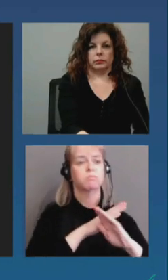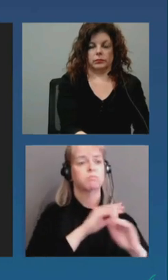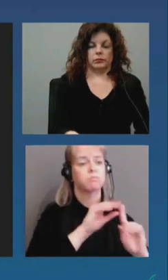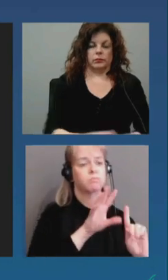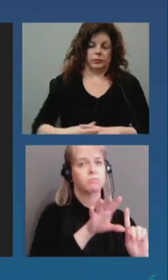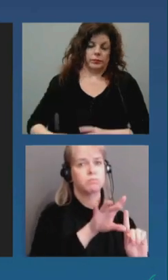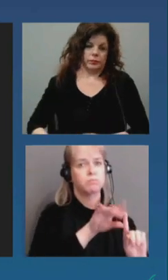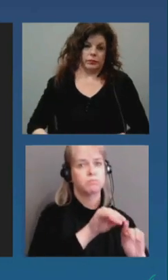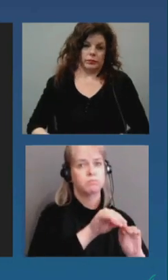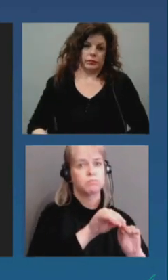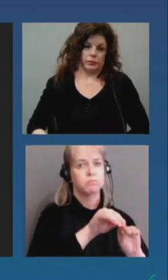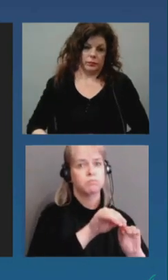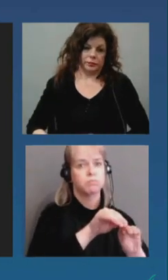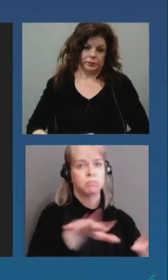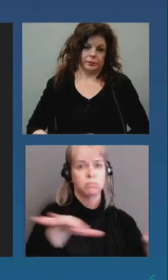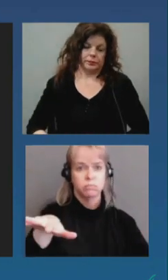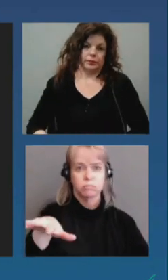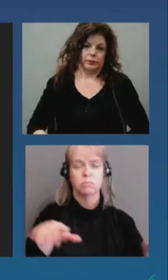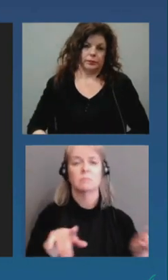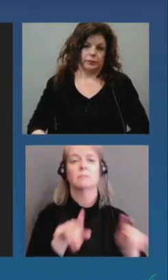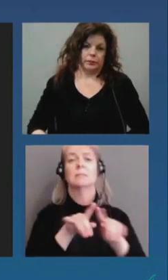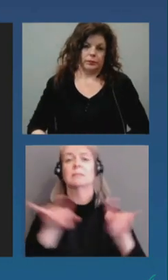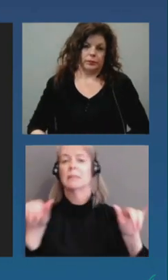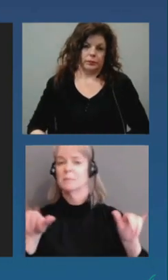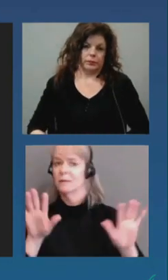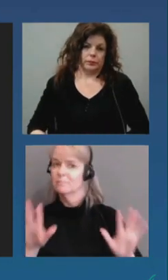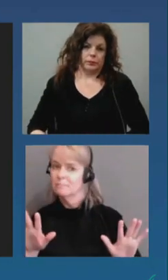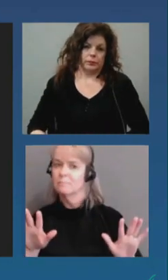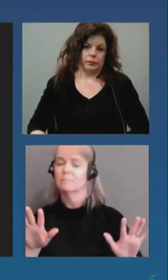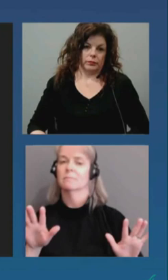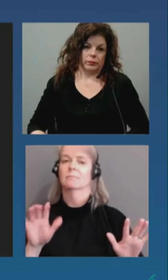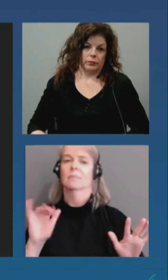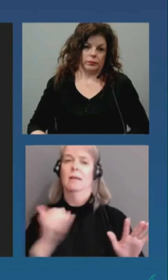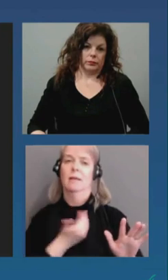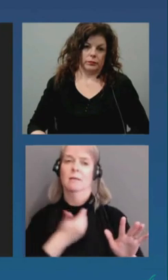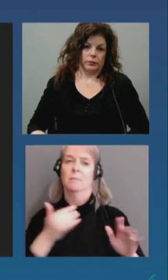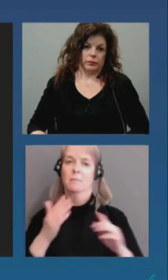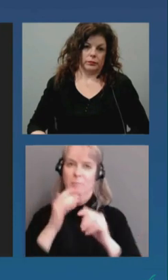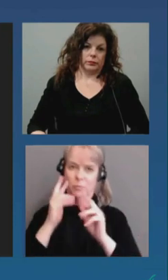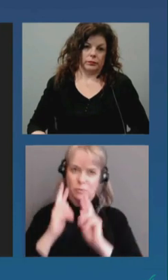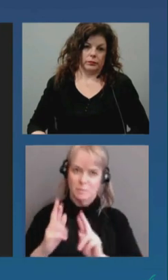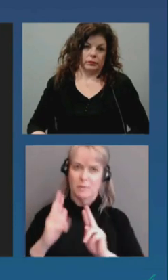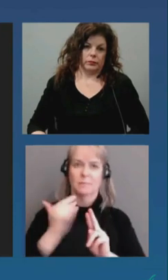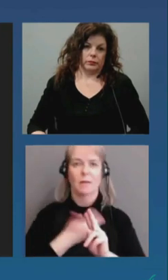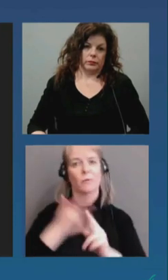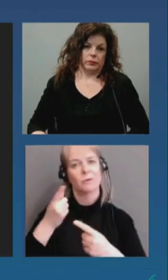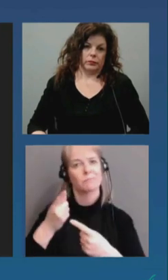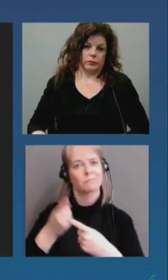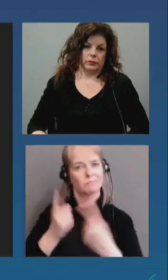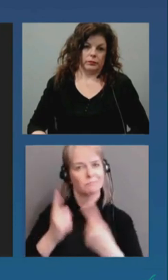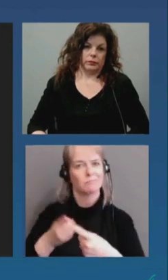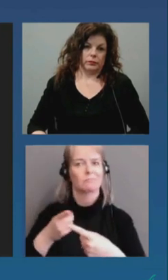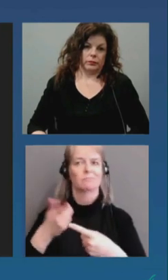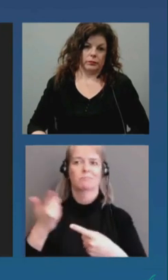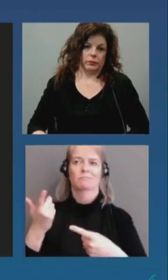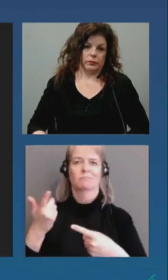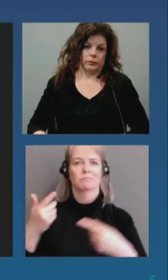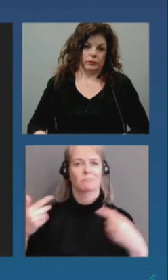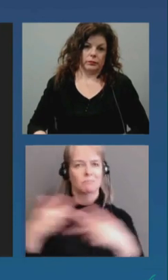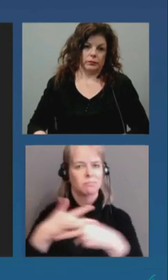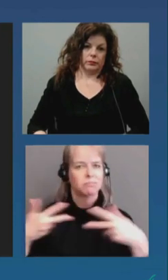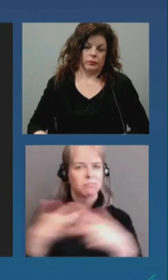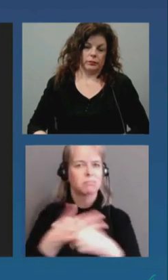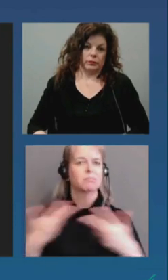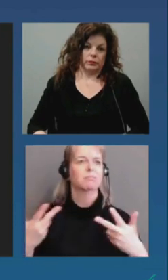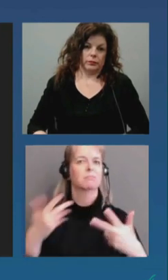as the mayor talked about a very complex uh inter-provincial uh and economic environment to continue on at optimal levels again